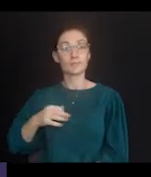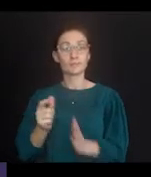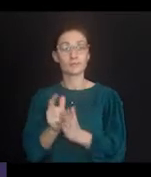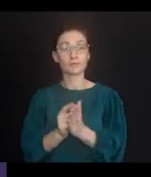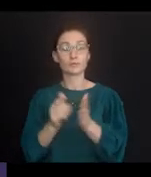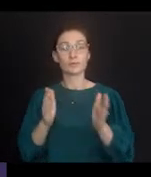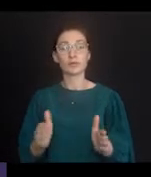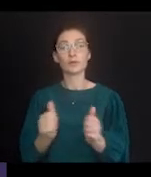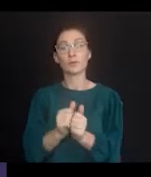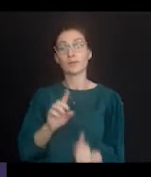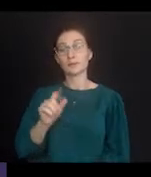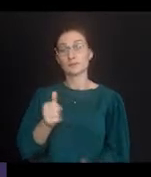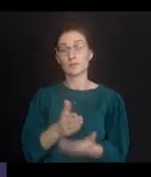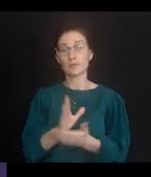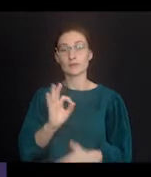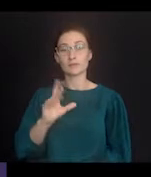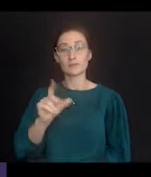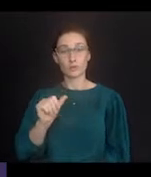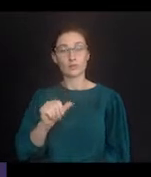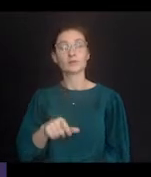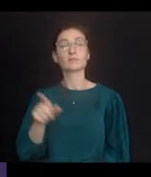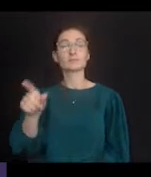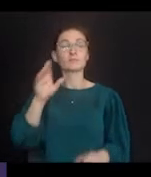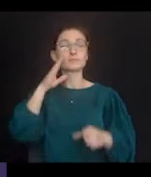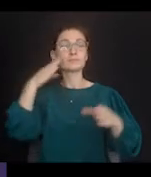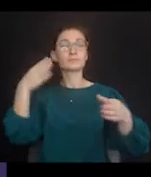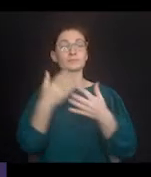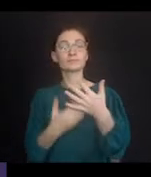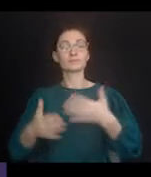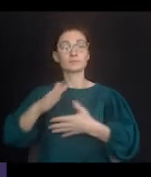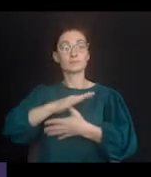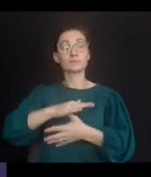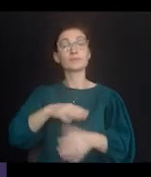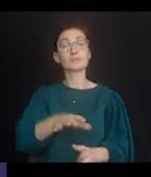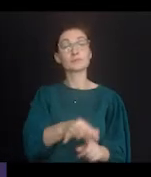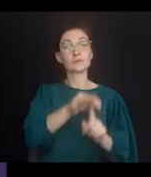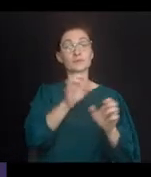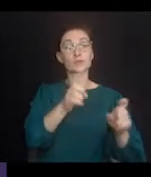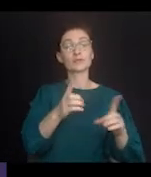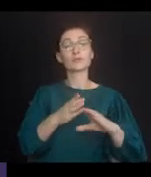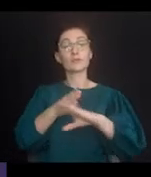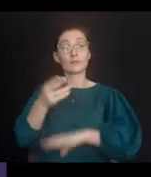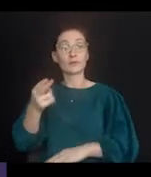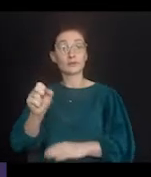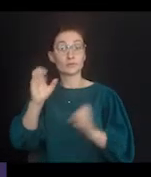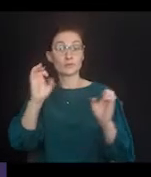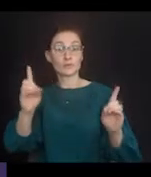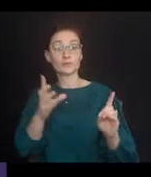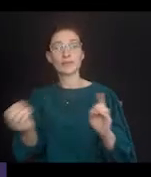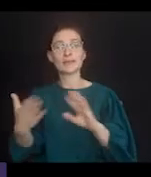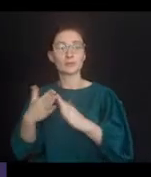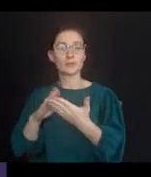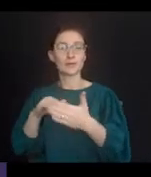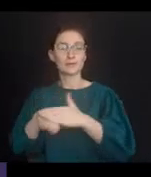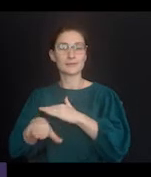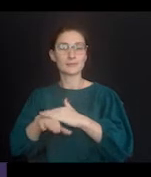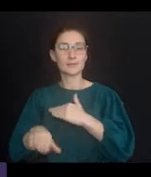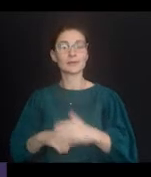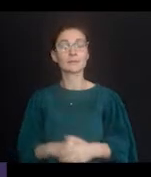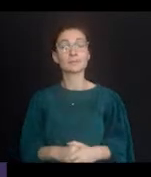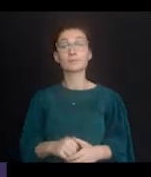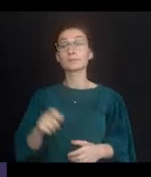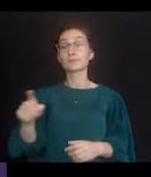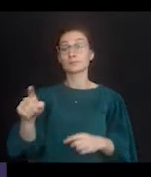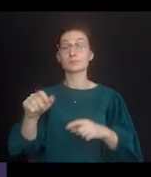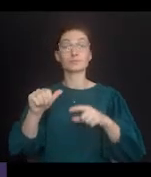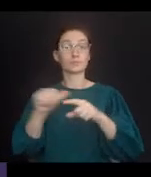Advocacy Education and Outreach Team. Ms. Eversol's work focuses primarily on special education, post-secondary education, and community